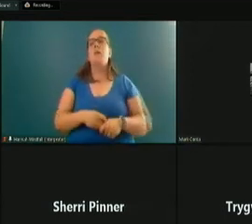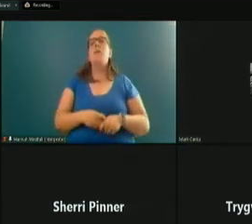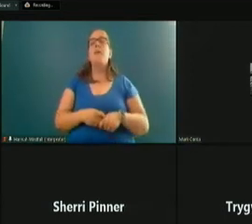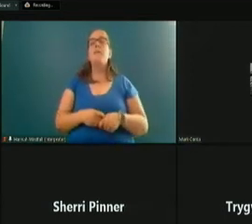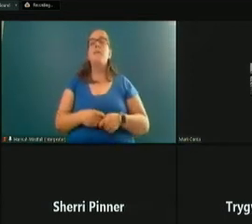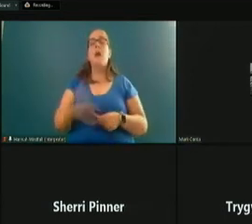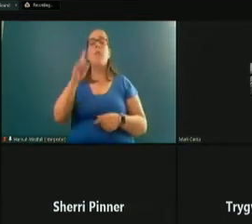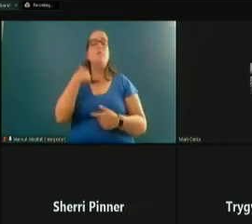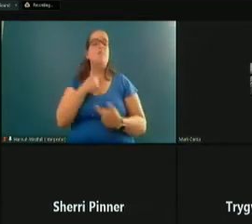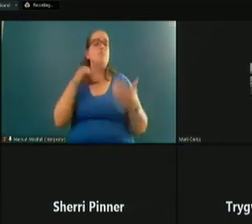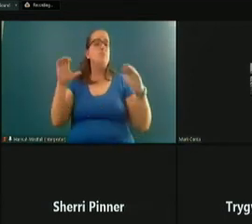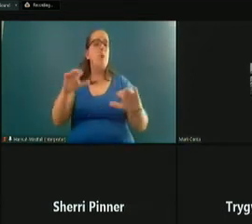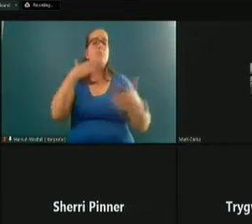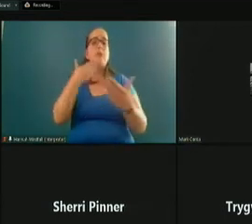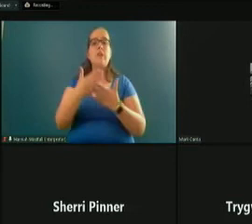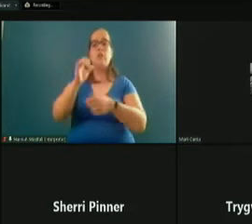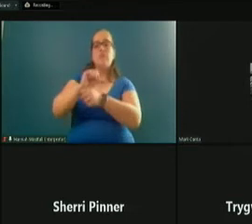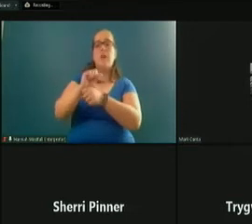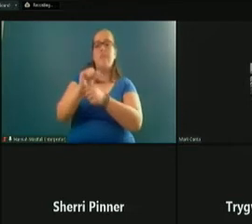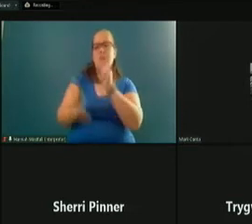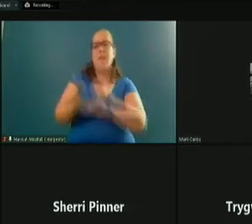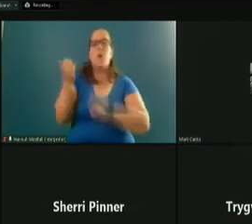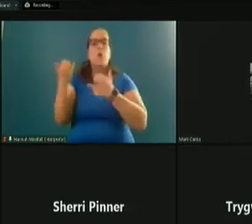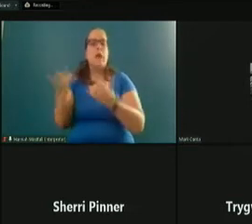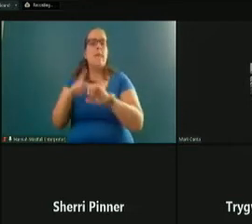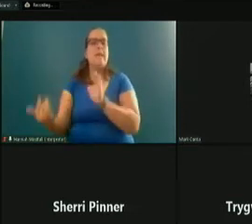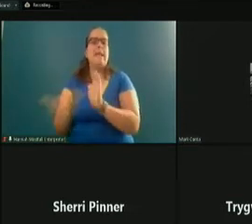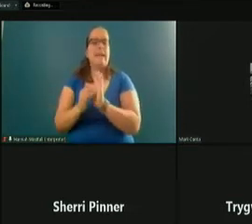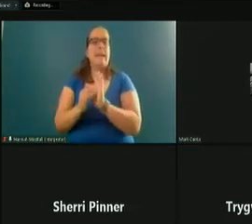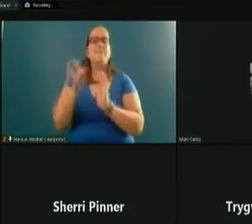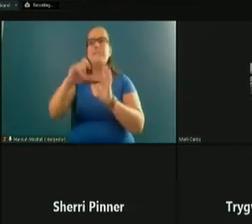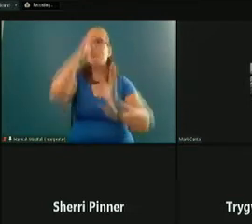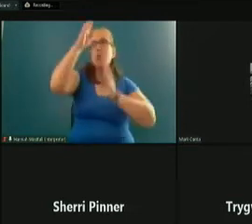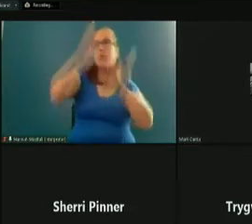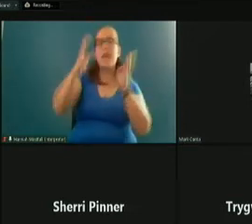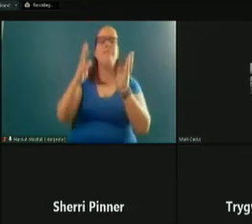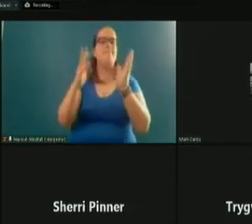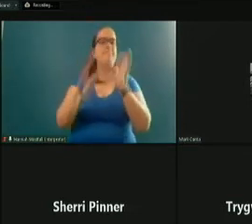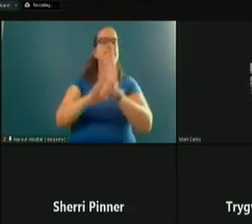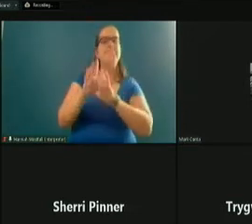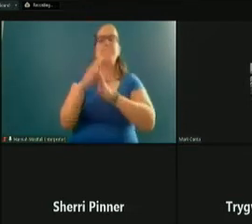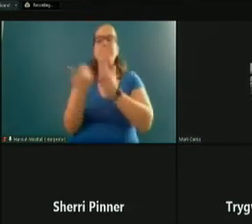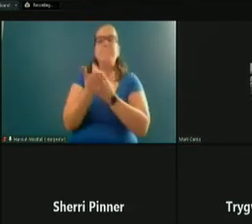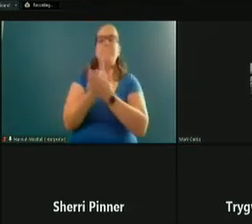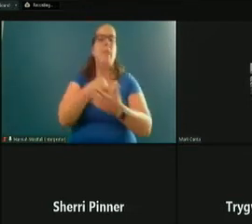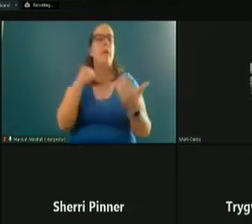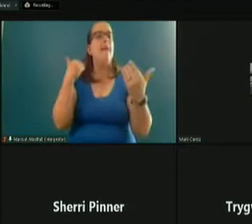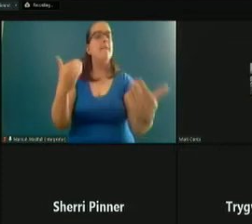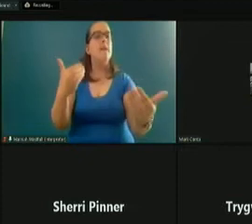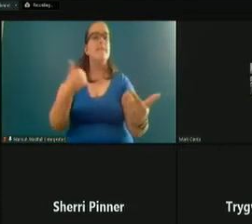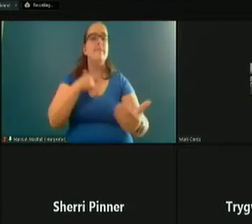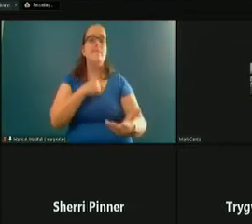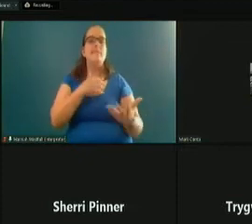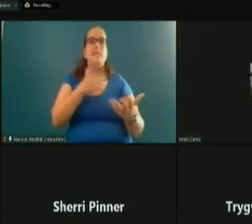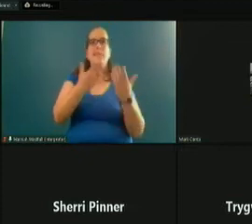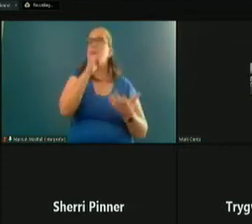I think we're doing a good job with most of those now, but I think we're going to, again, we're going to need to be creative and innovative as we go forward. And we're probably, not probably, I'm